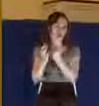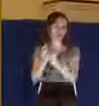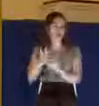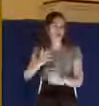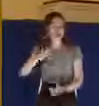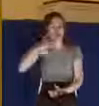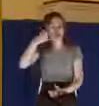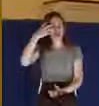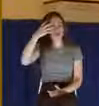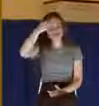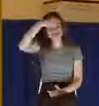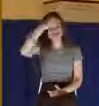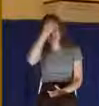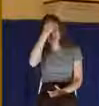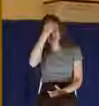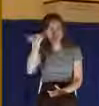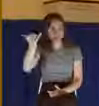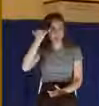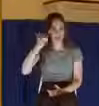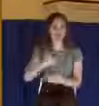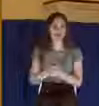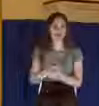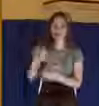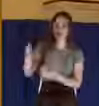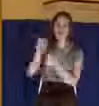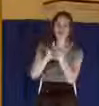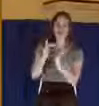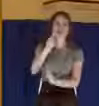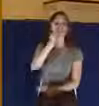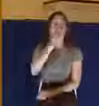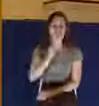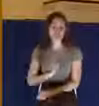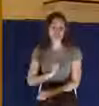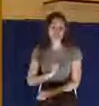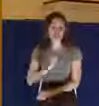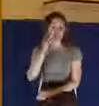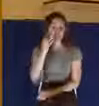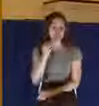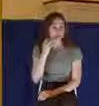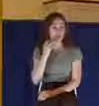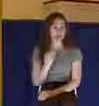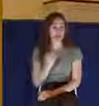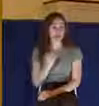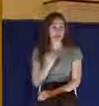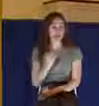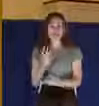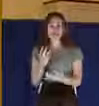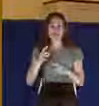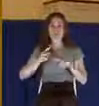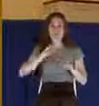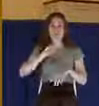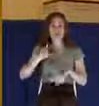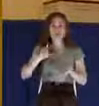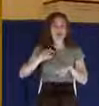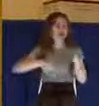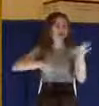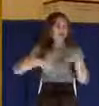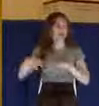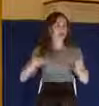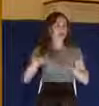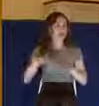the suffering that Jesus endured there at the cross defies description. And in May of,